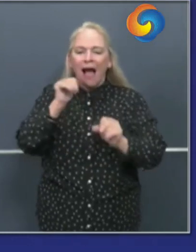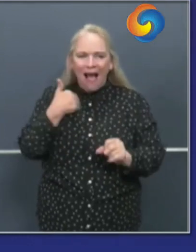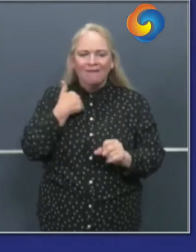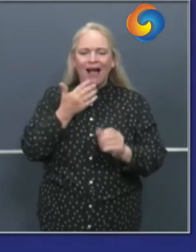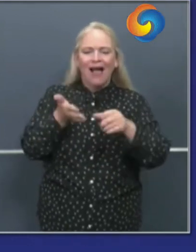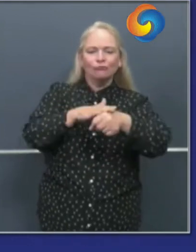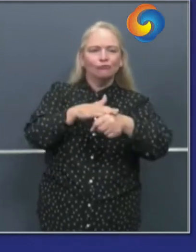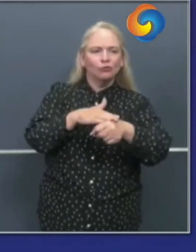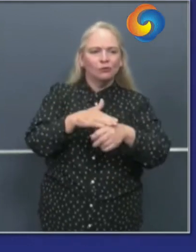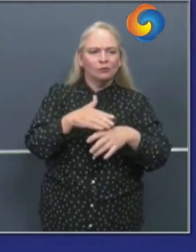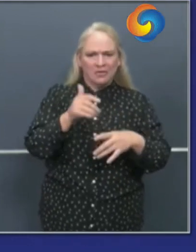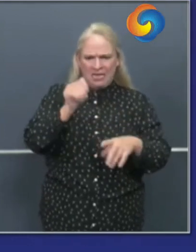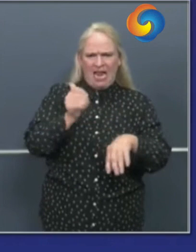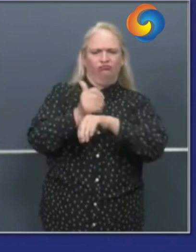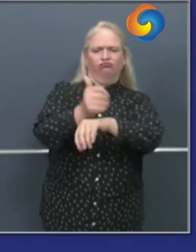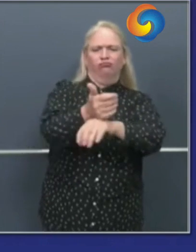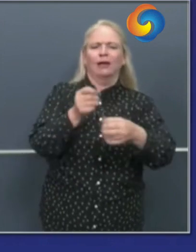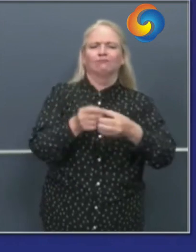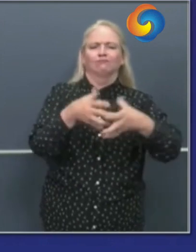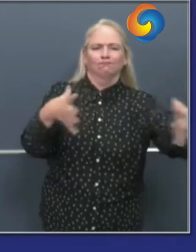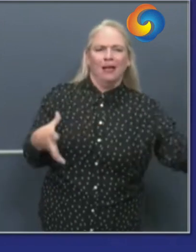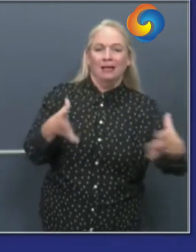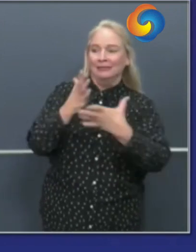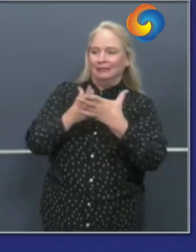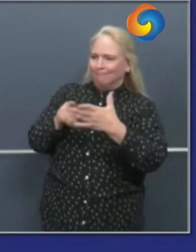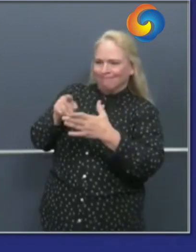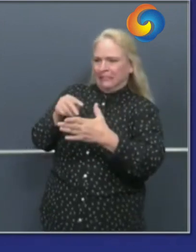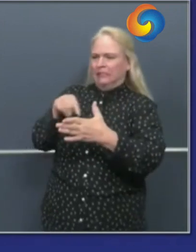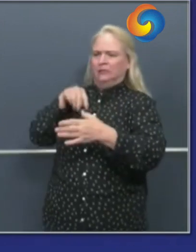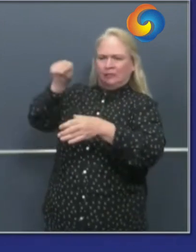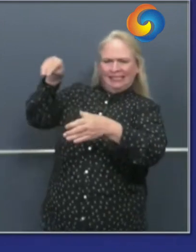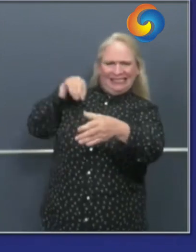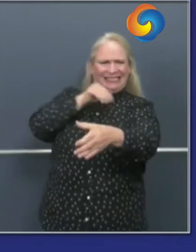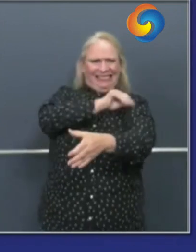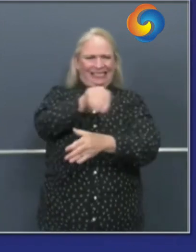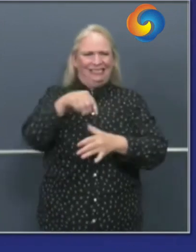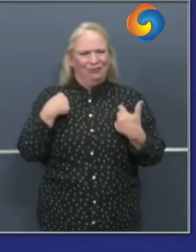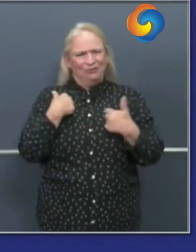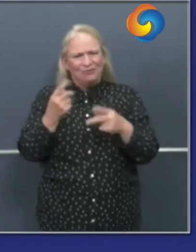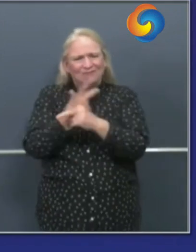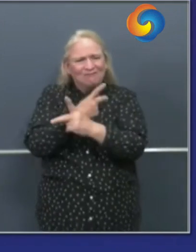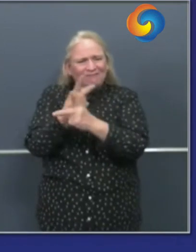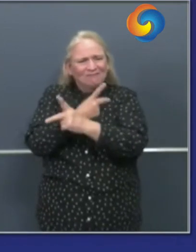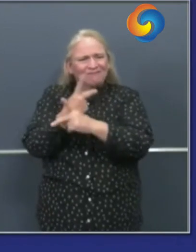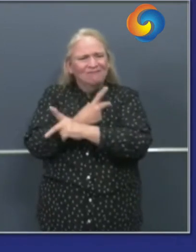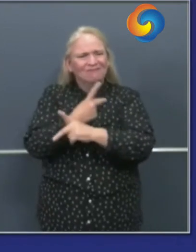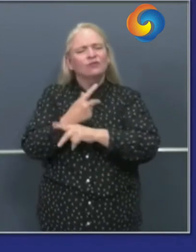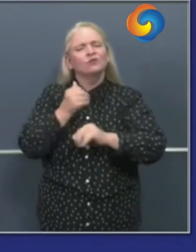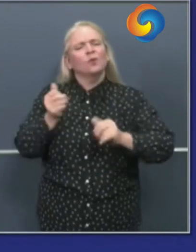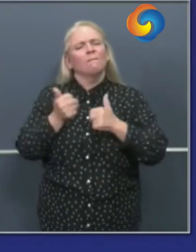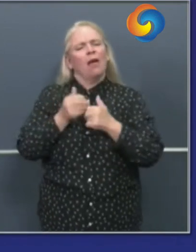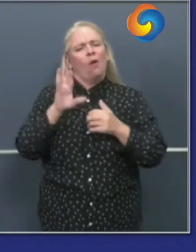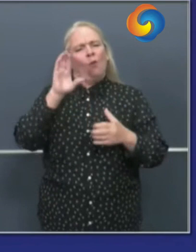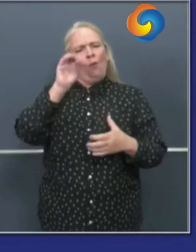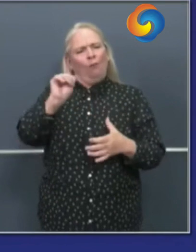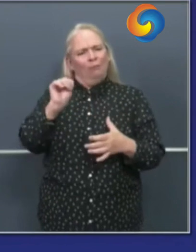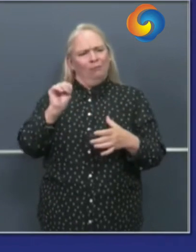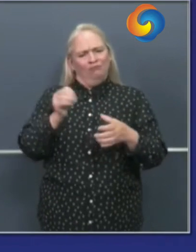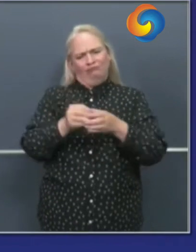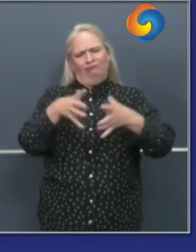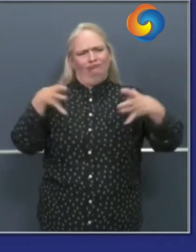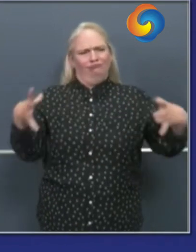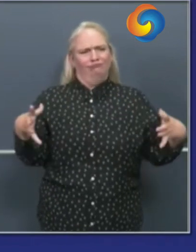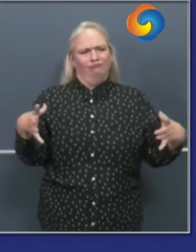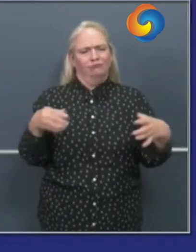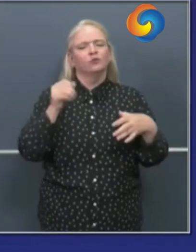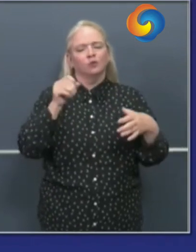and within the larger hospital campus setting to build capacity in addition to that of course we look to identify